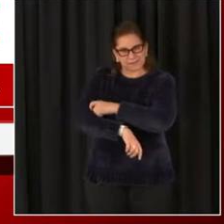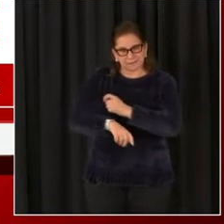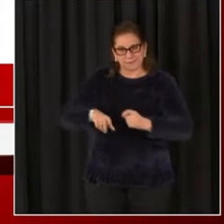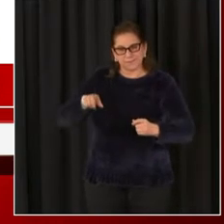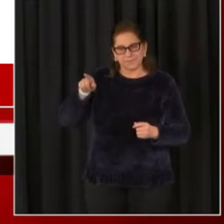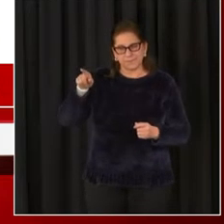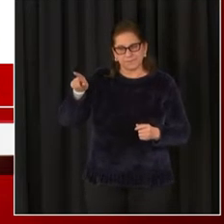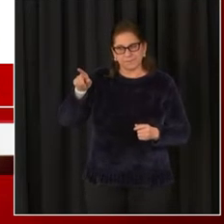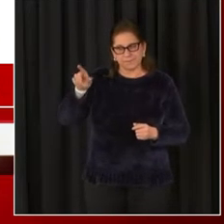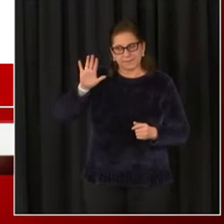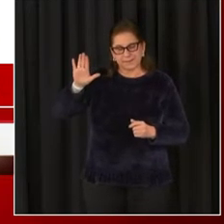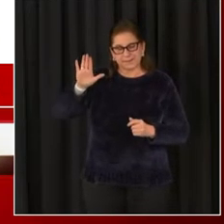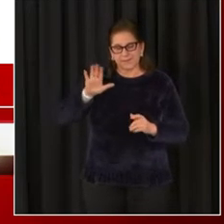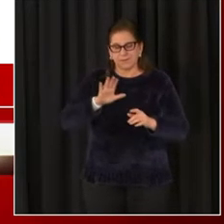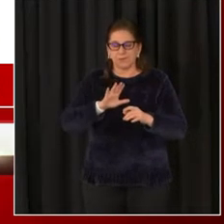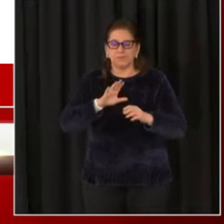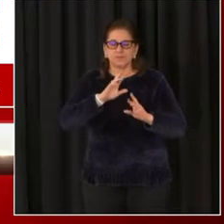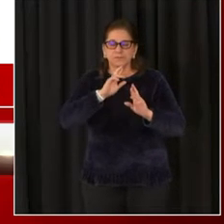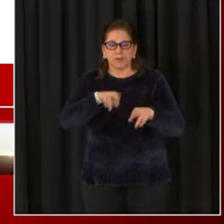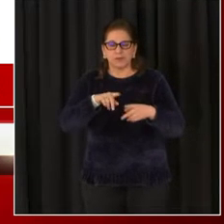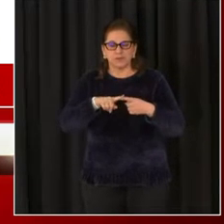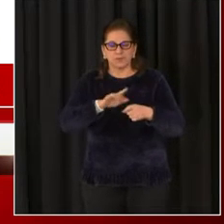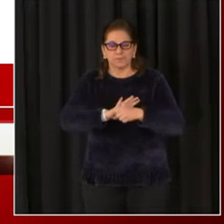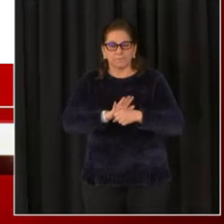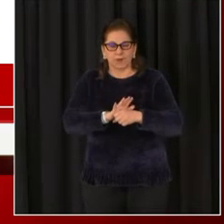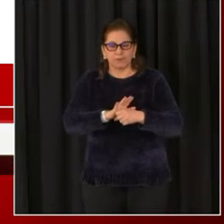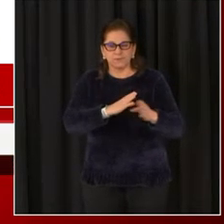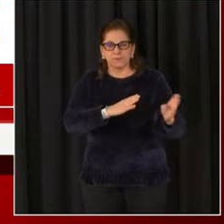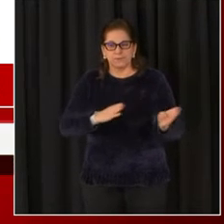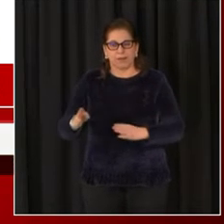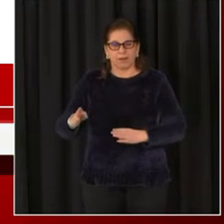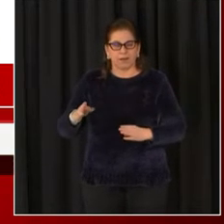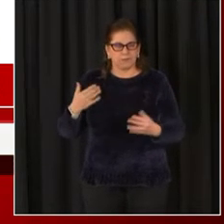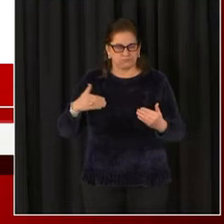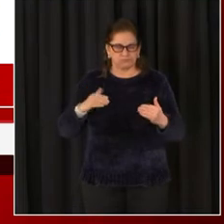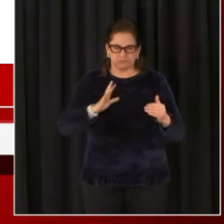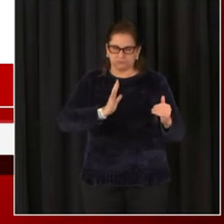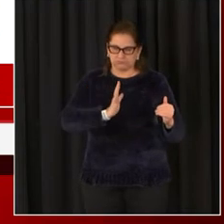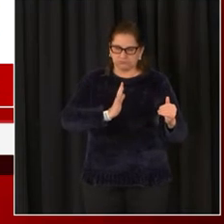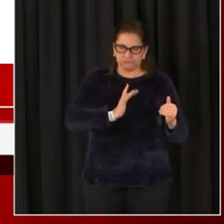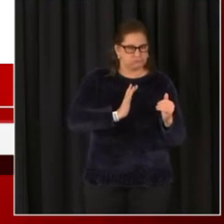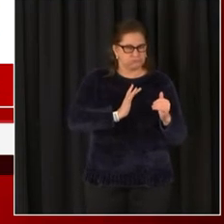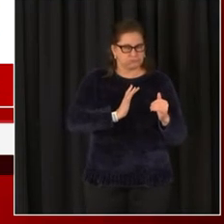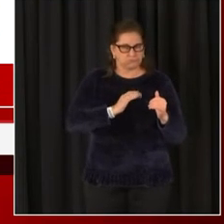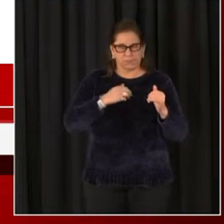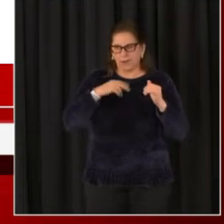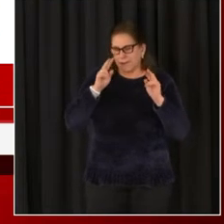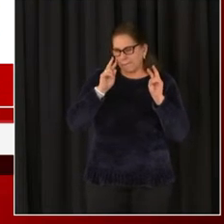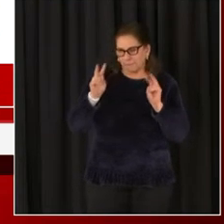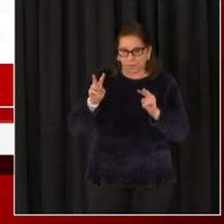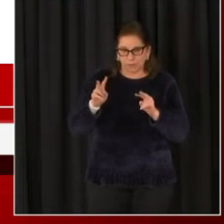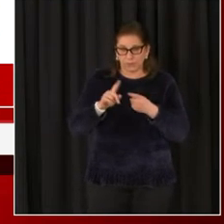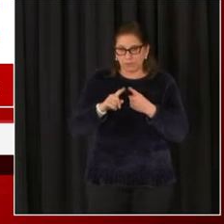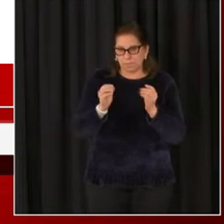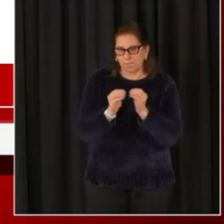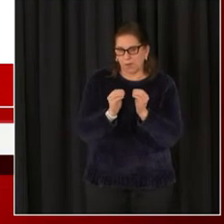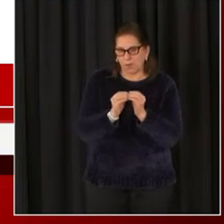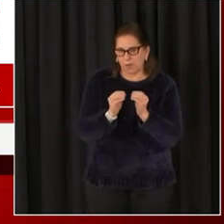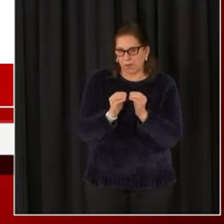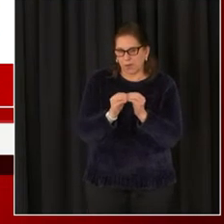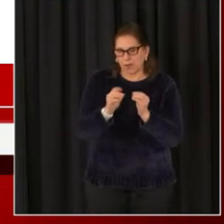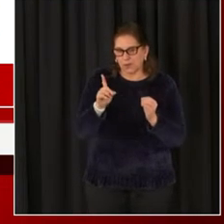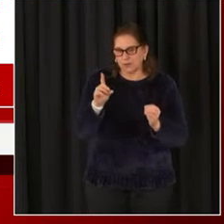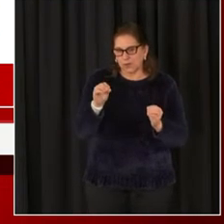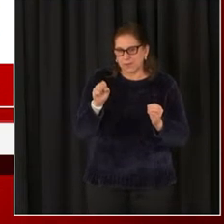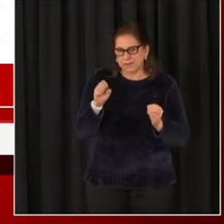COVID response plan this afternoon, and we are eager to learn more. We know that demand in D